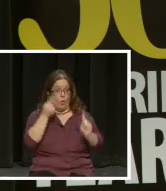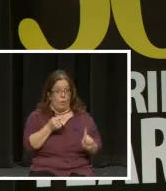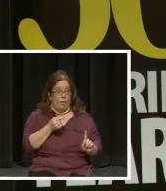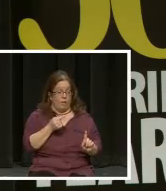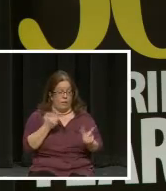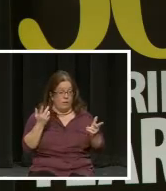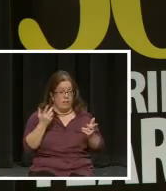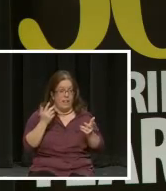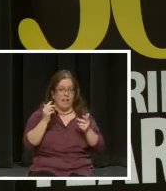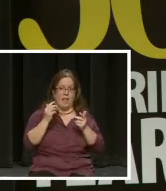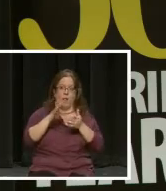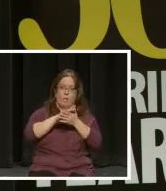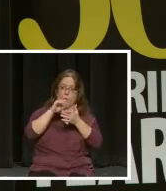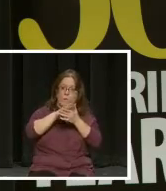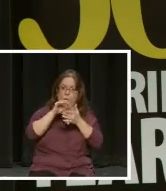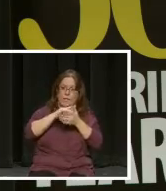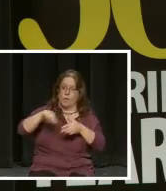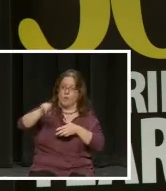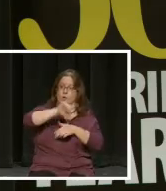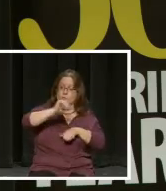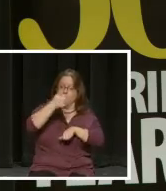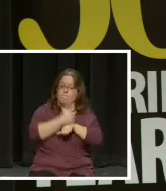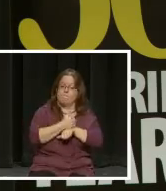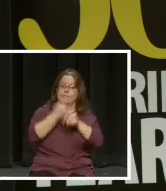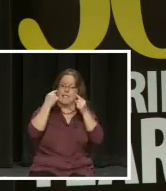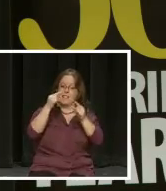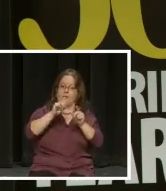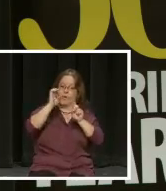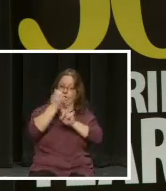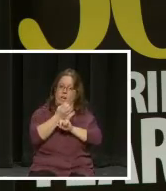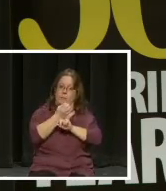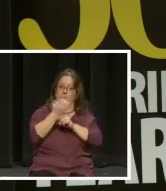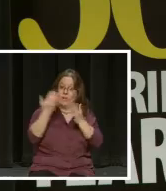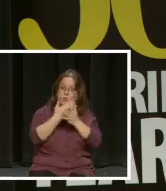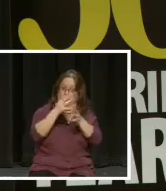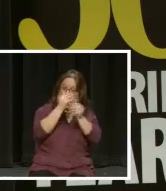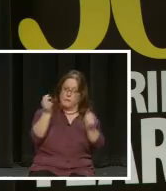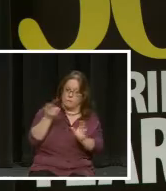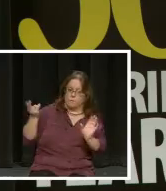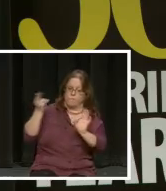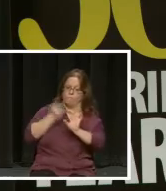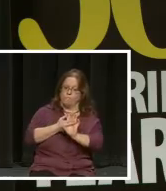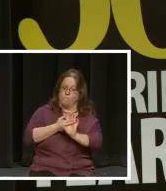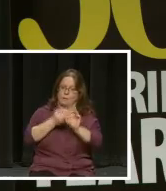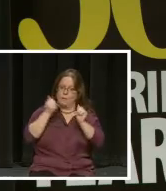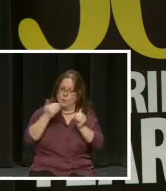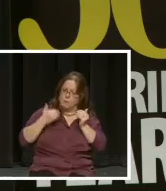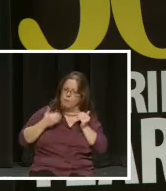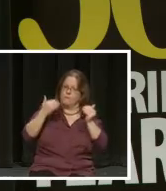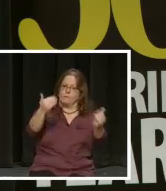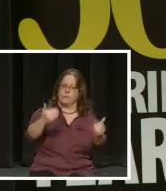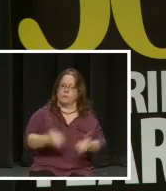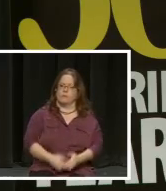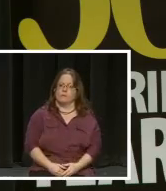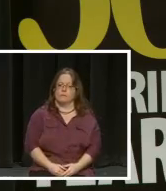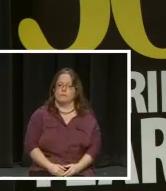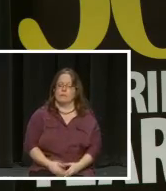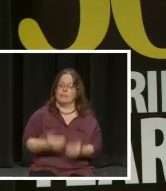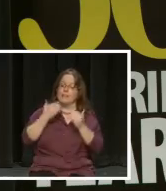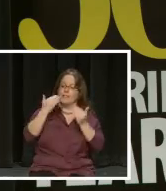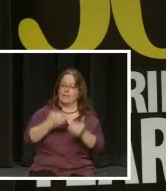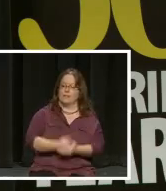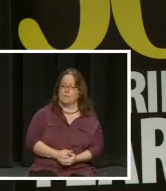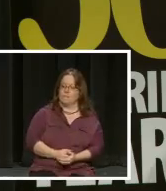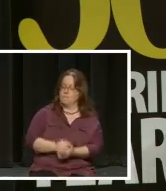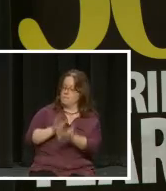have created such a successful environment for your new president to walk into and be able to move forward with you. Thank you.